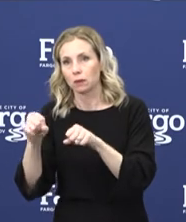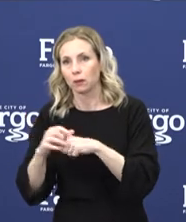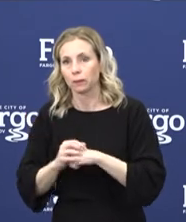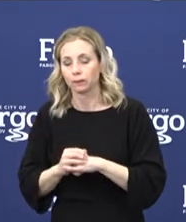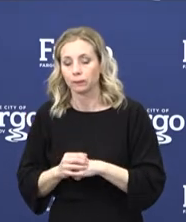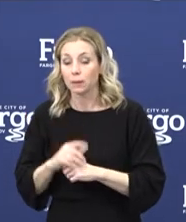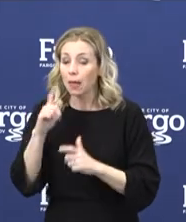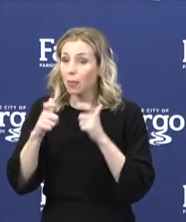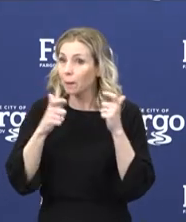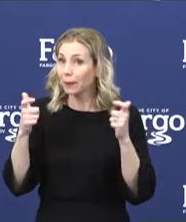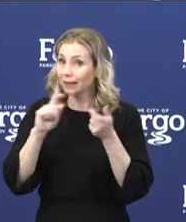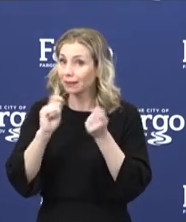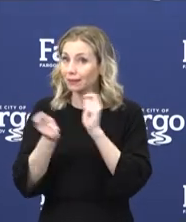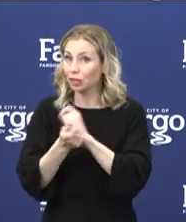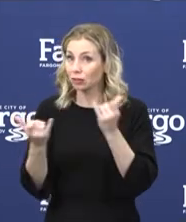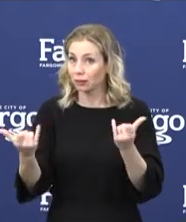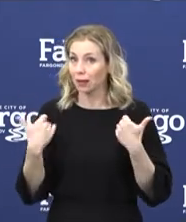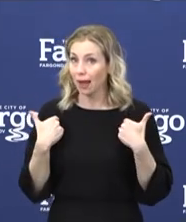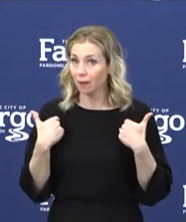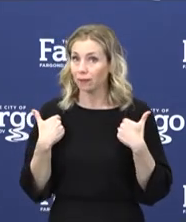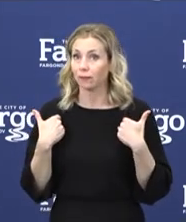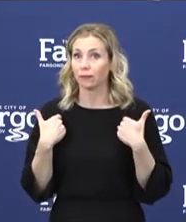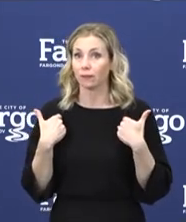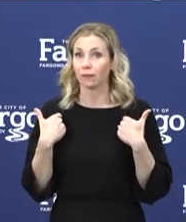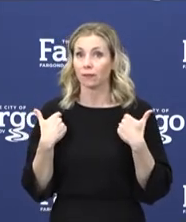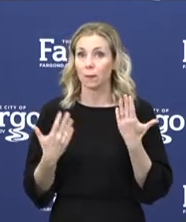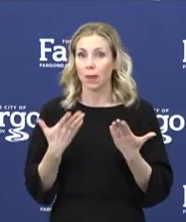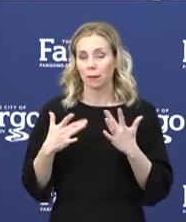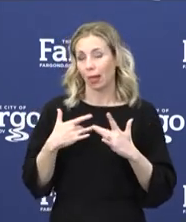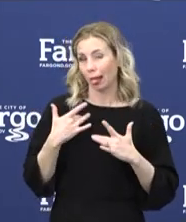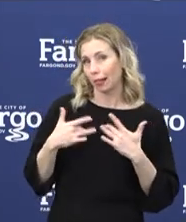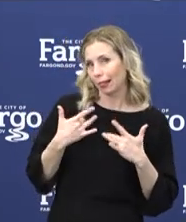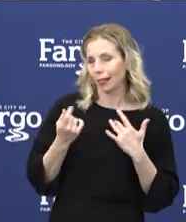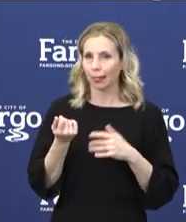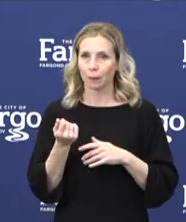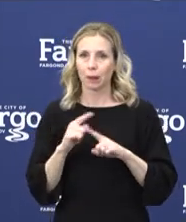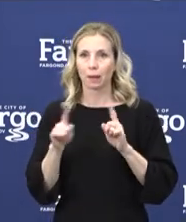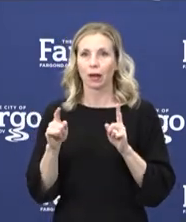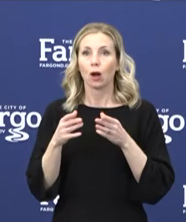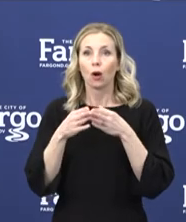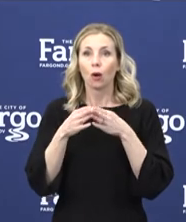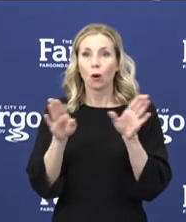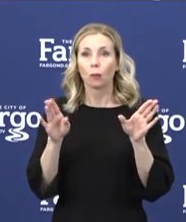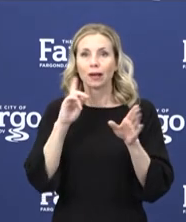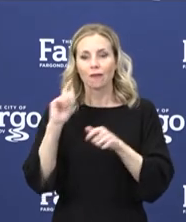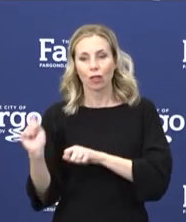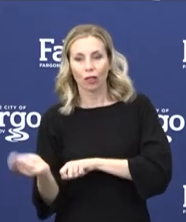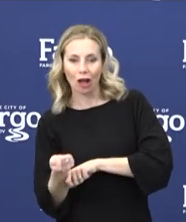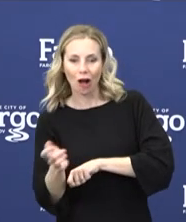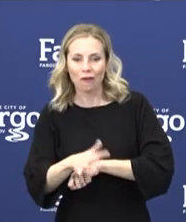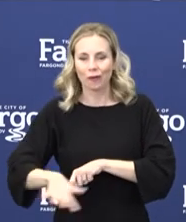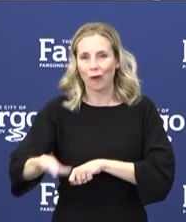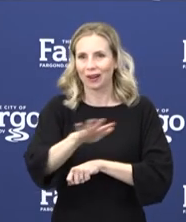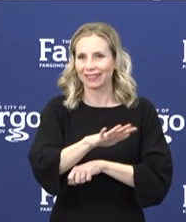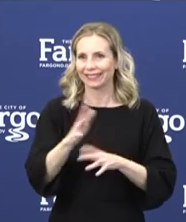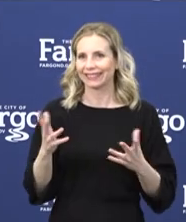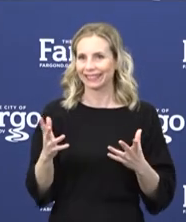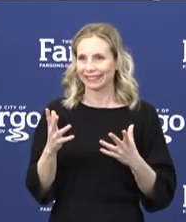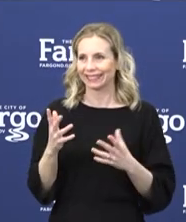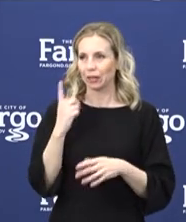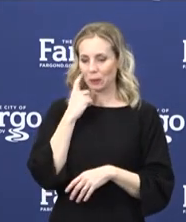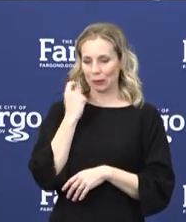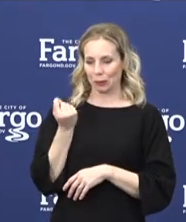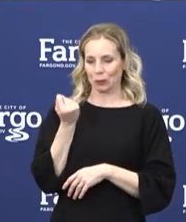have in the city right now that might be exciting to some is the reopening of the golf courses on Tuesday